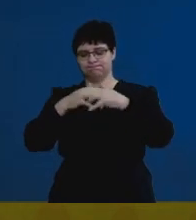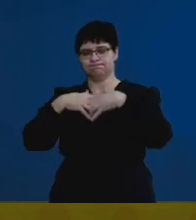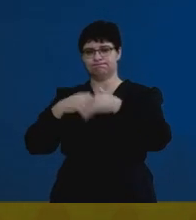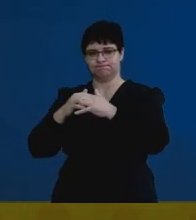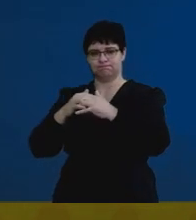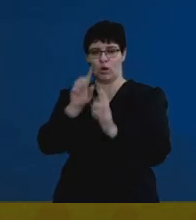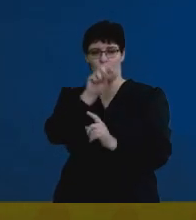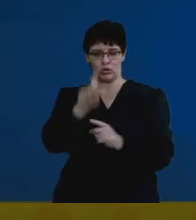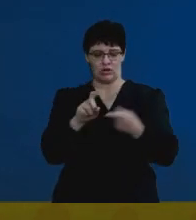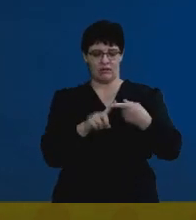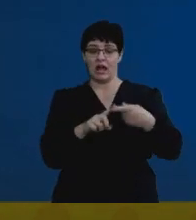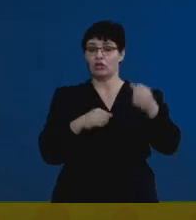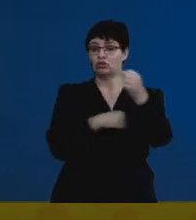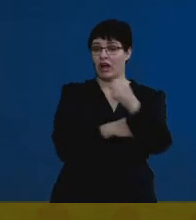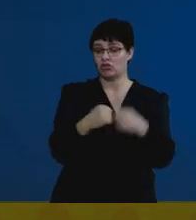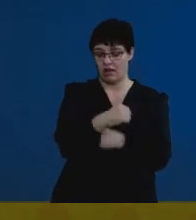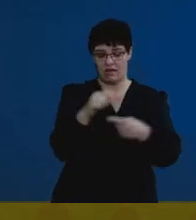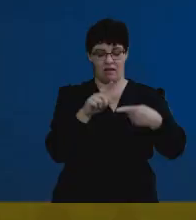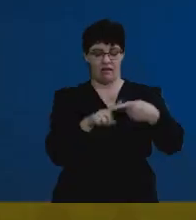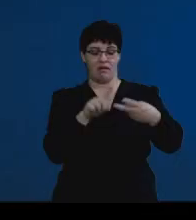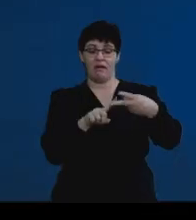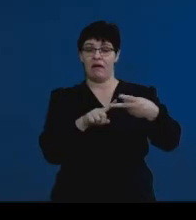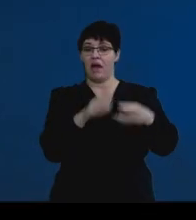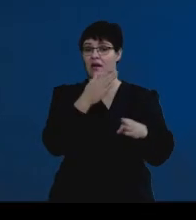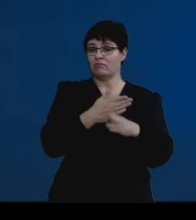based on structure, function, location.